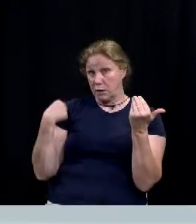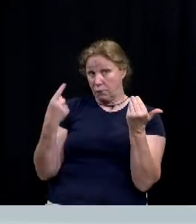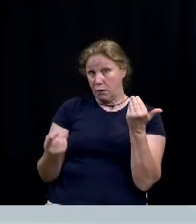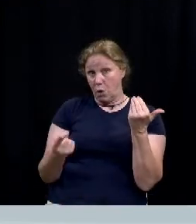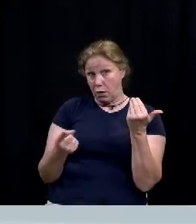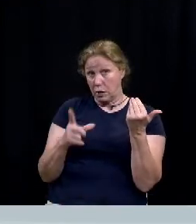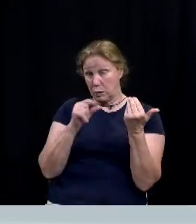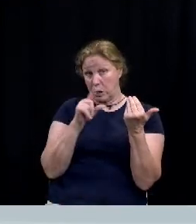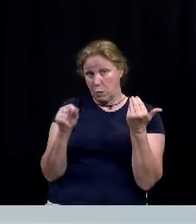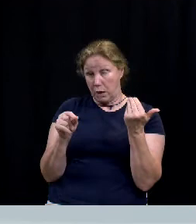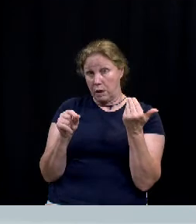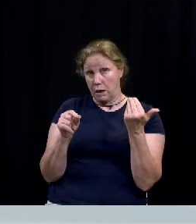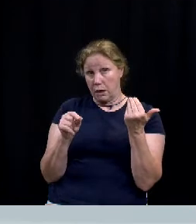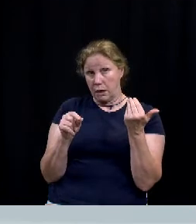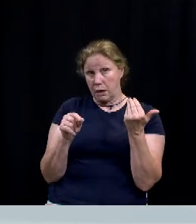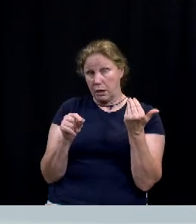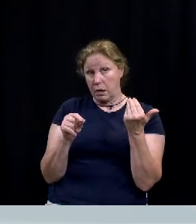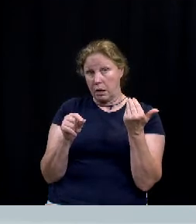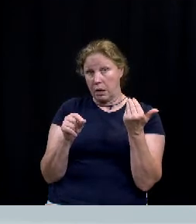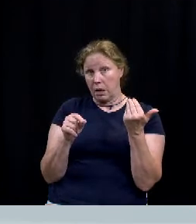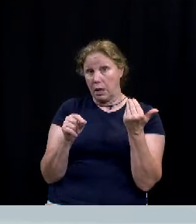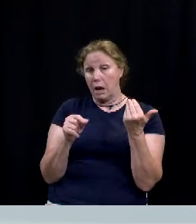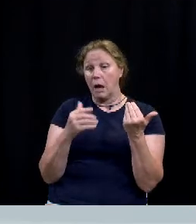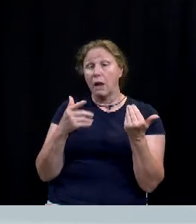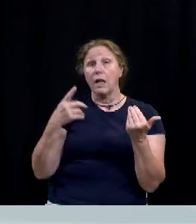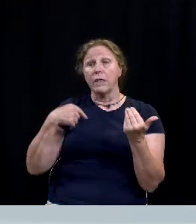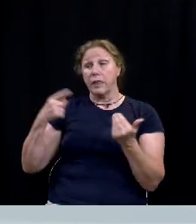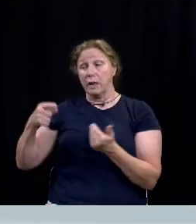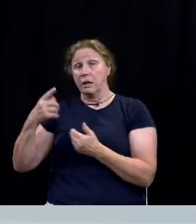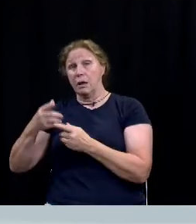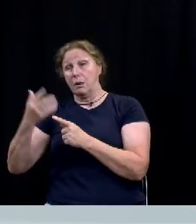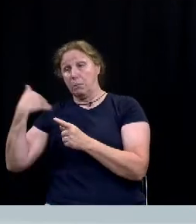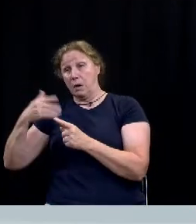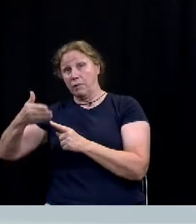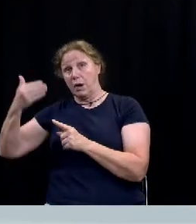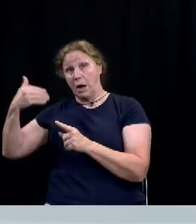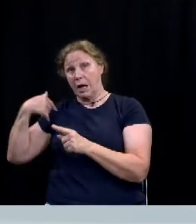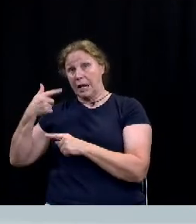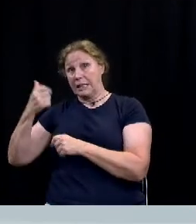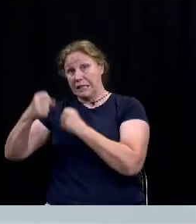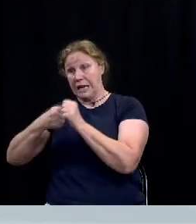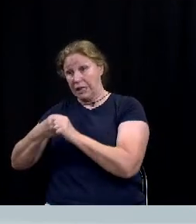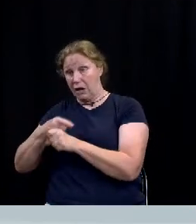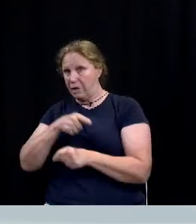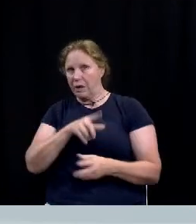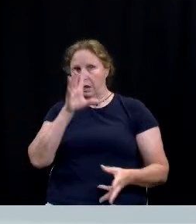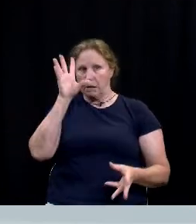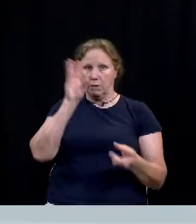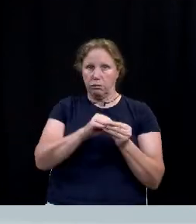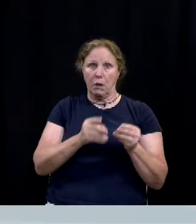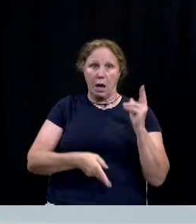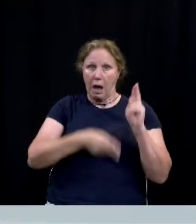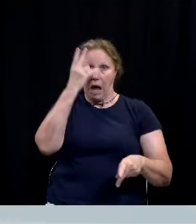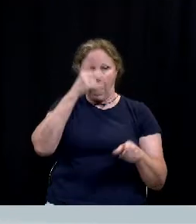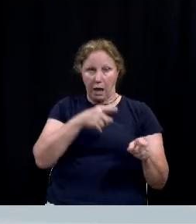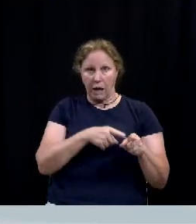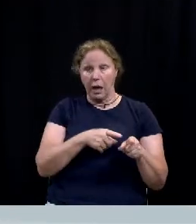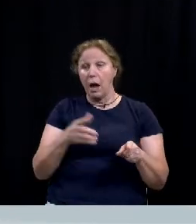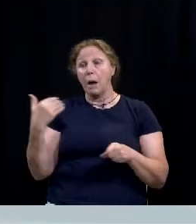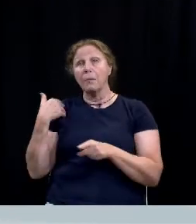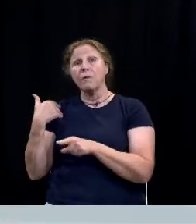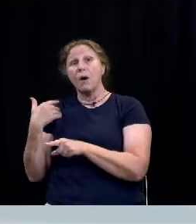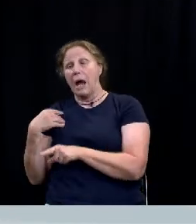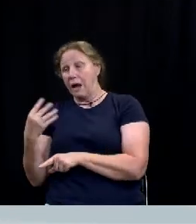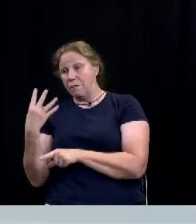2020 is higher than the yearly totals over the last 10 years which range from a low of four